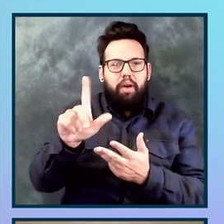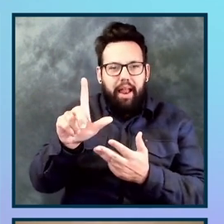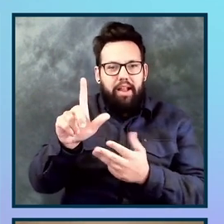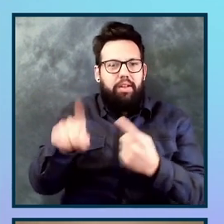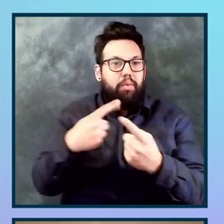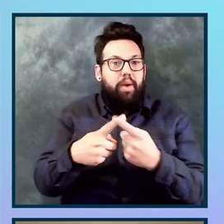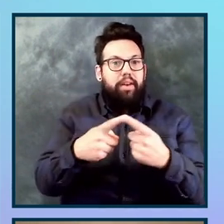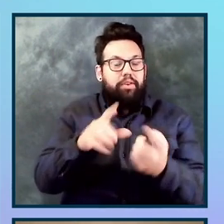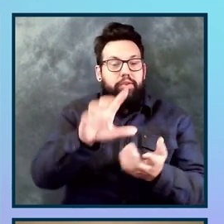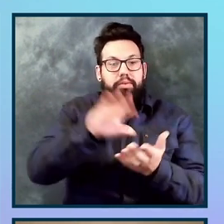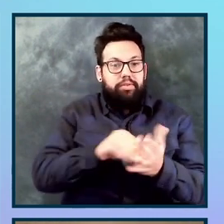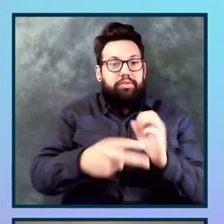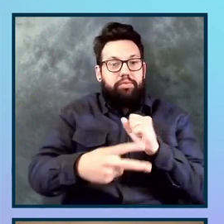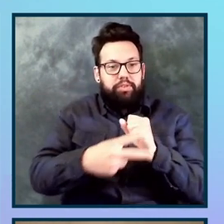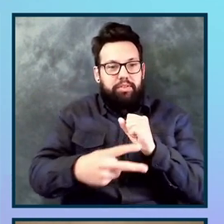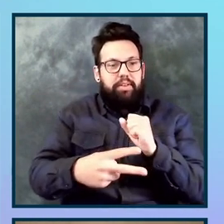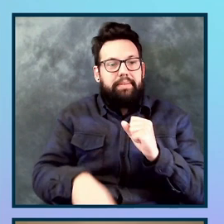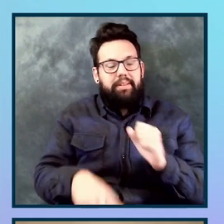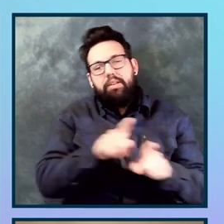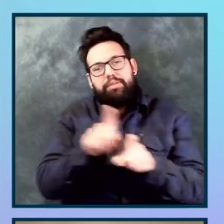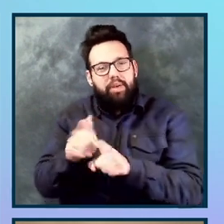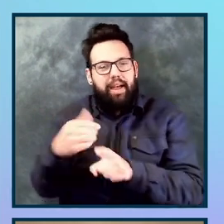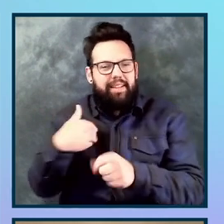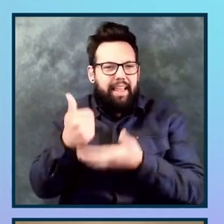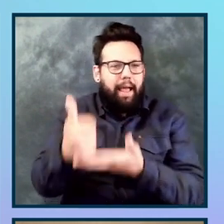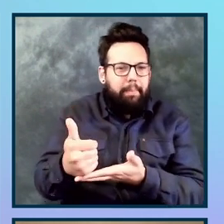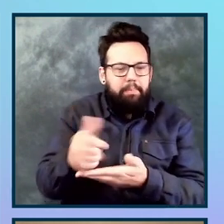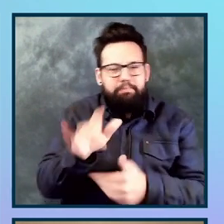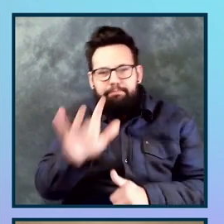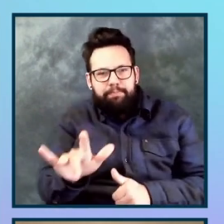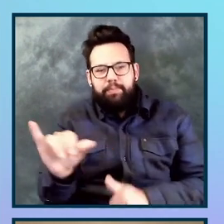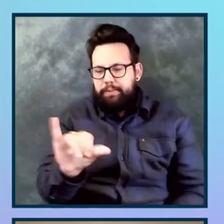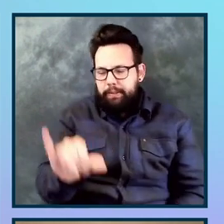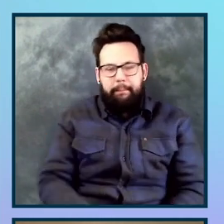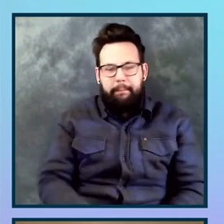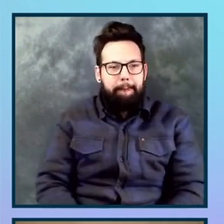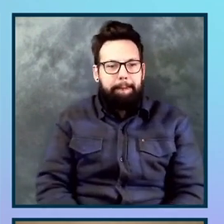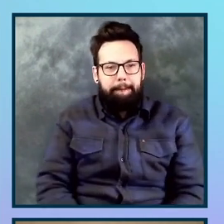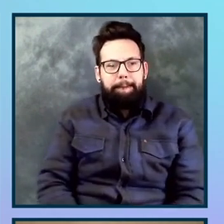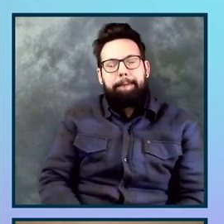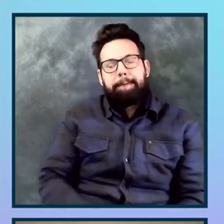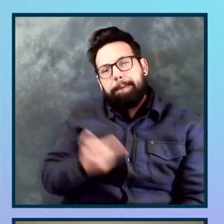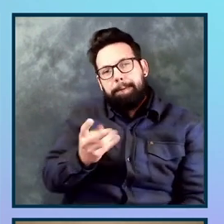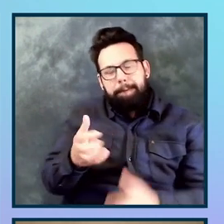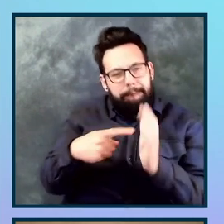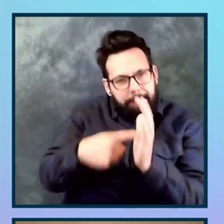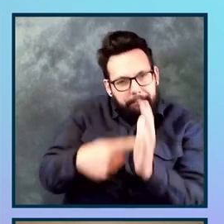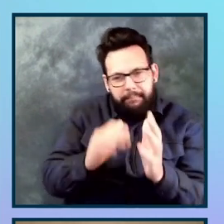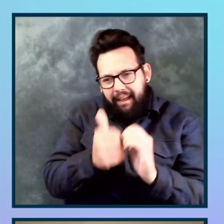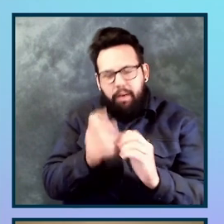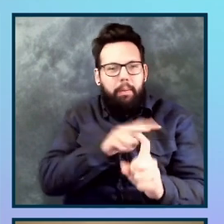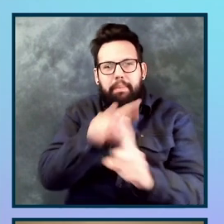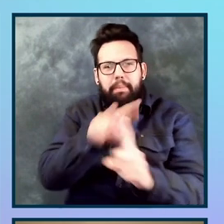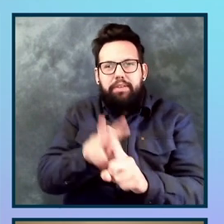and, and a help page for that rule. Uh, but what Pregen I want to show is how you might apply that to your, to whatever processes you have.